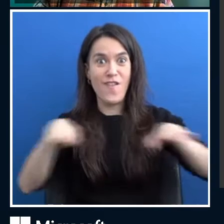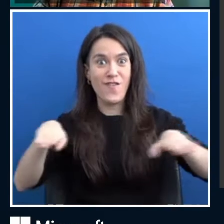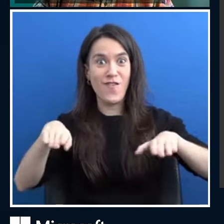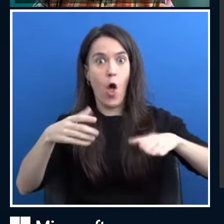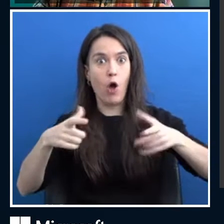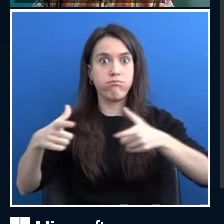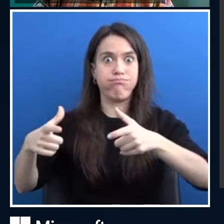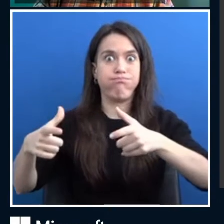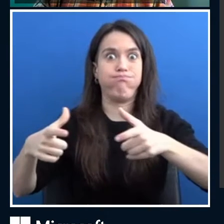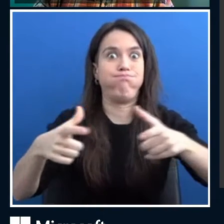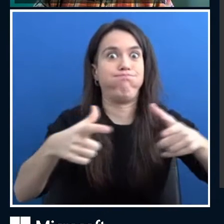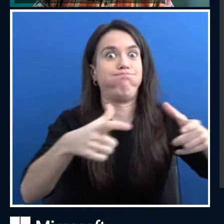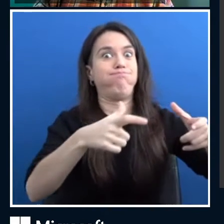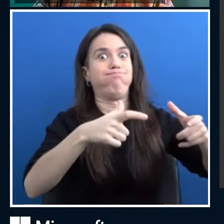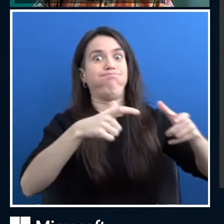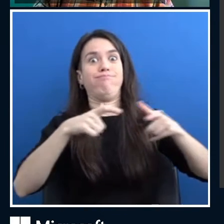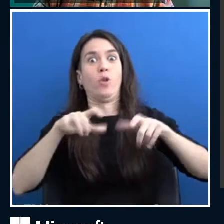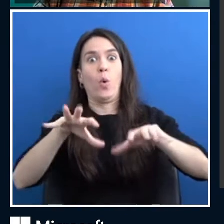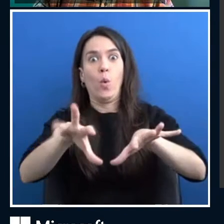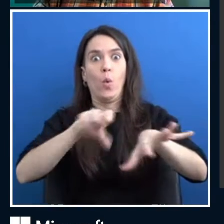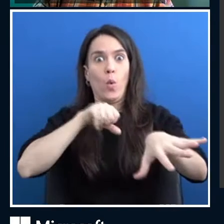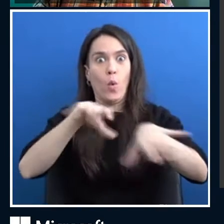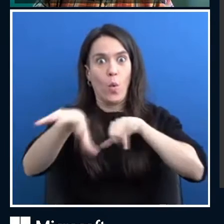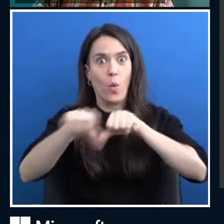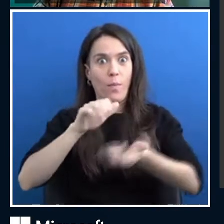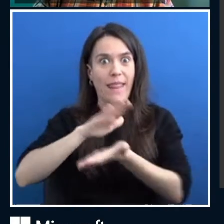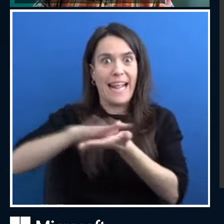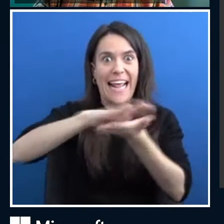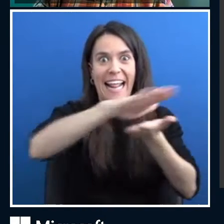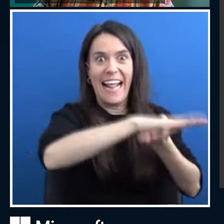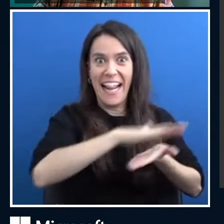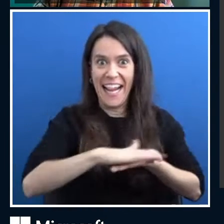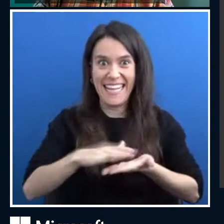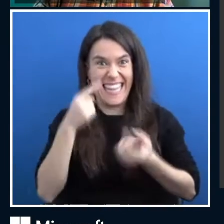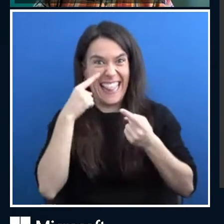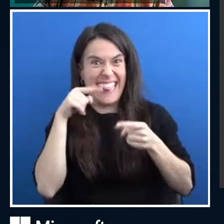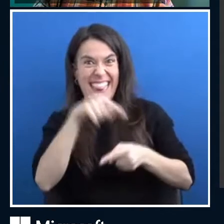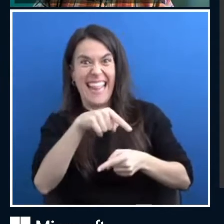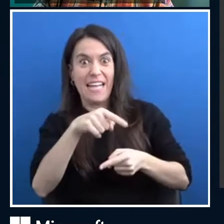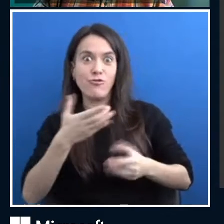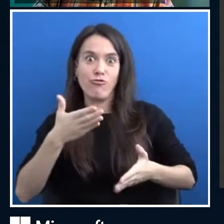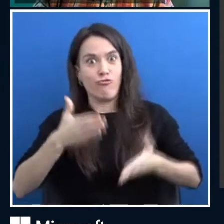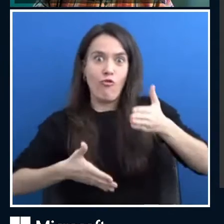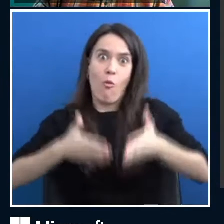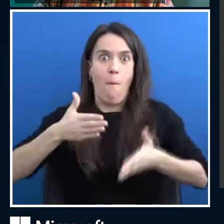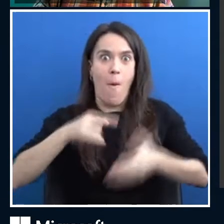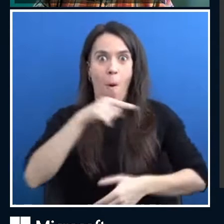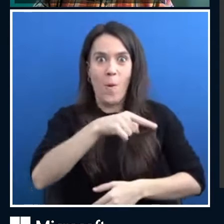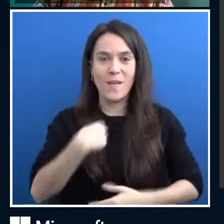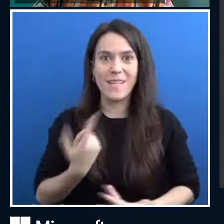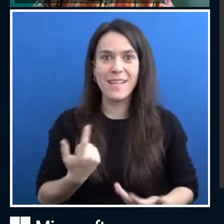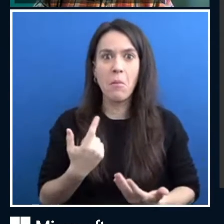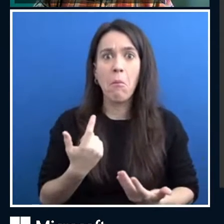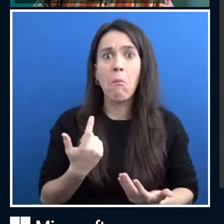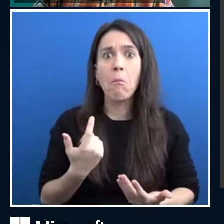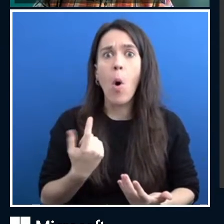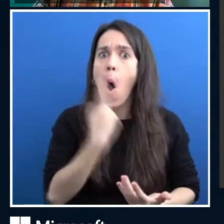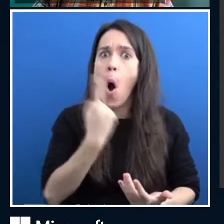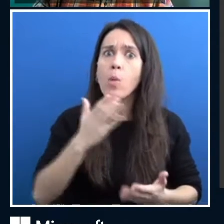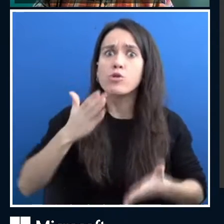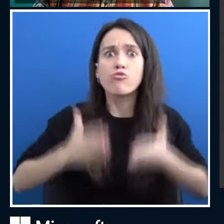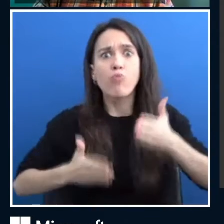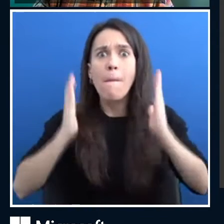we were all like, what is going on? But his purpose was that robotics didn't need a face necessarily. But it's